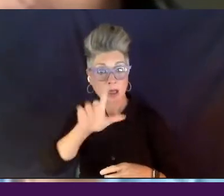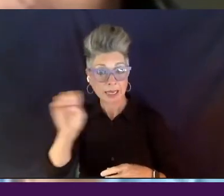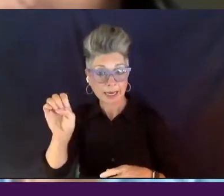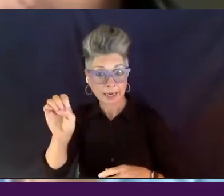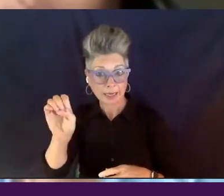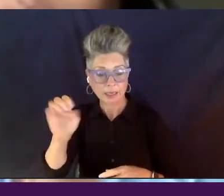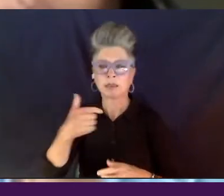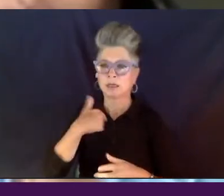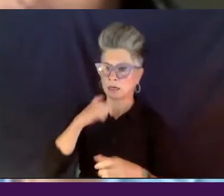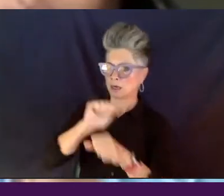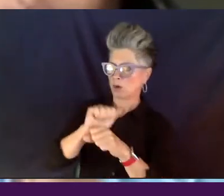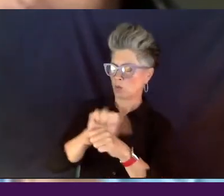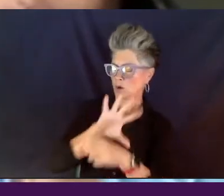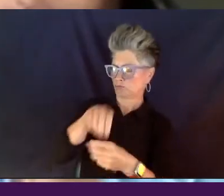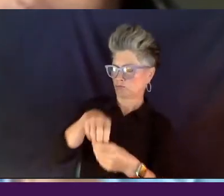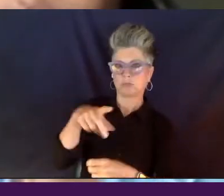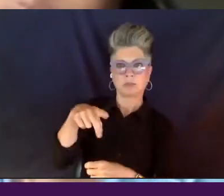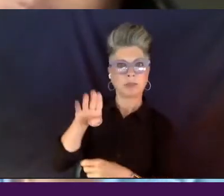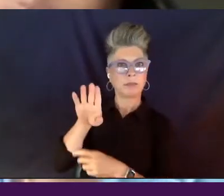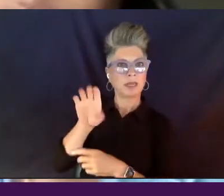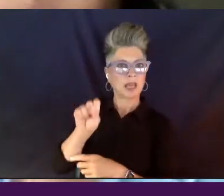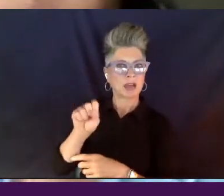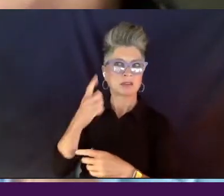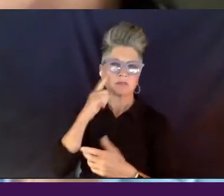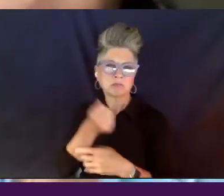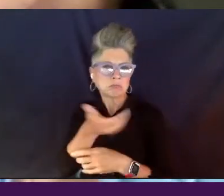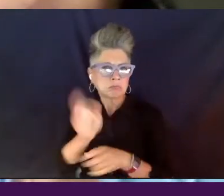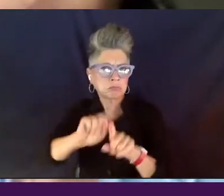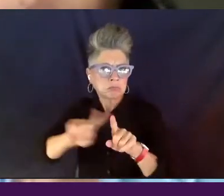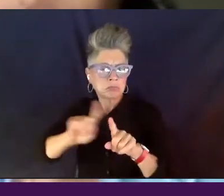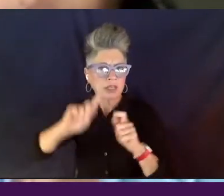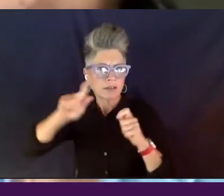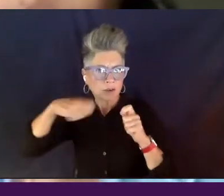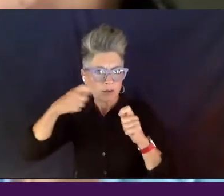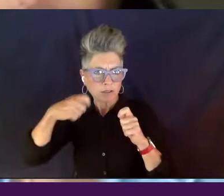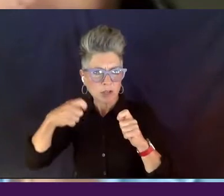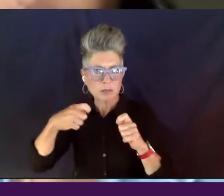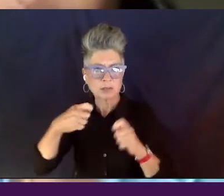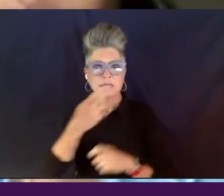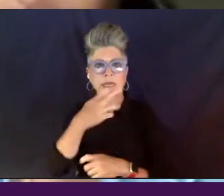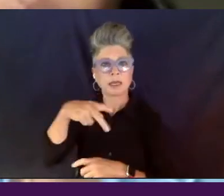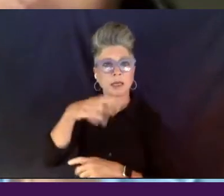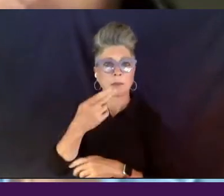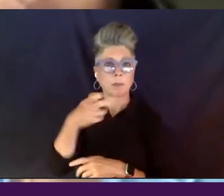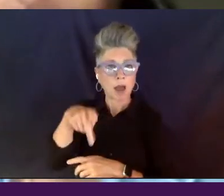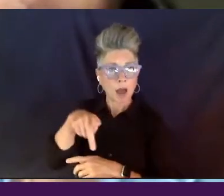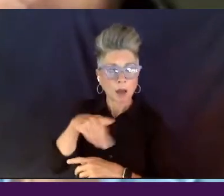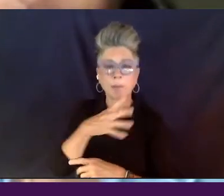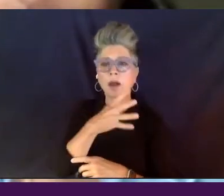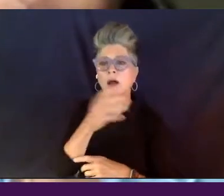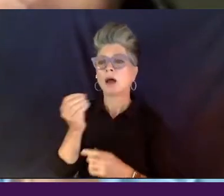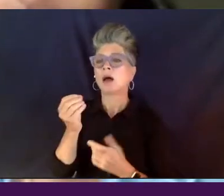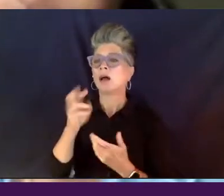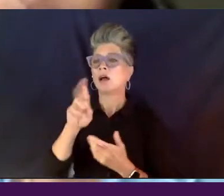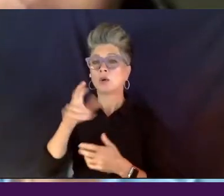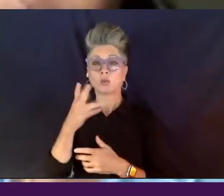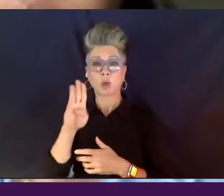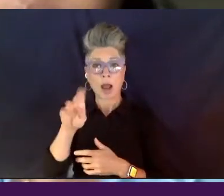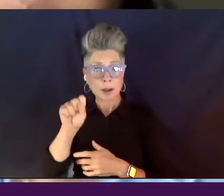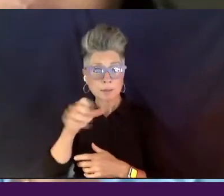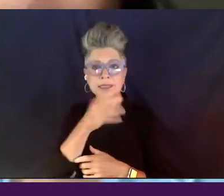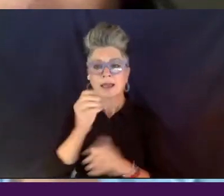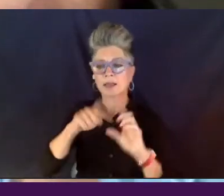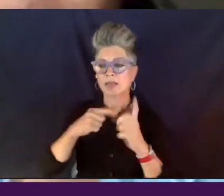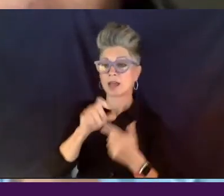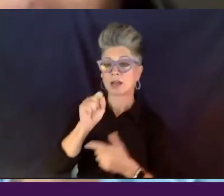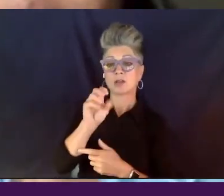within the PBS system for a few different films. One was Hip Hop Beyond Beats and Rhymes. After that was Soulful Junkies.